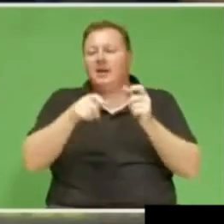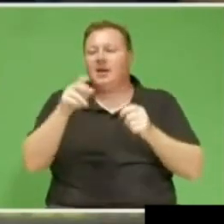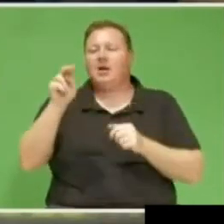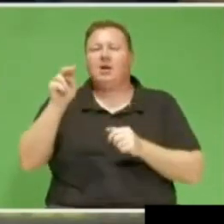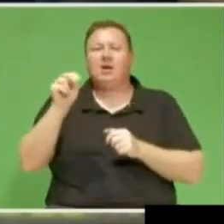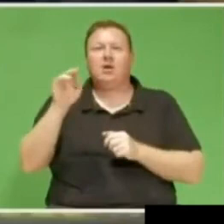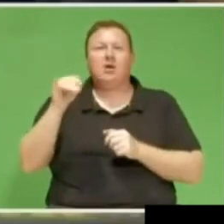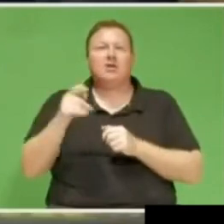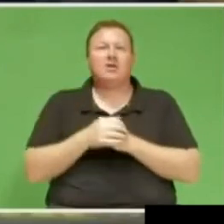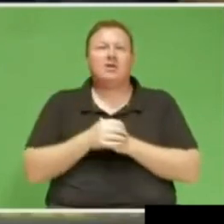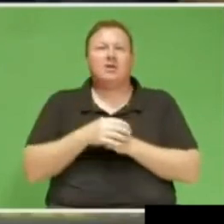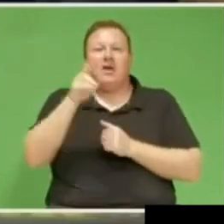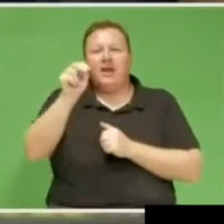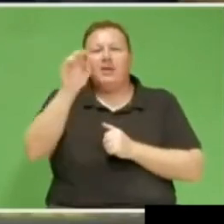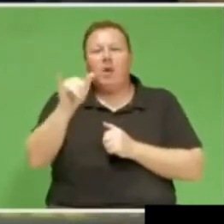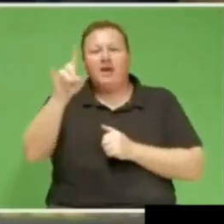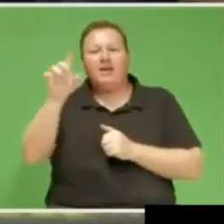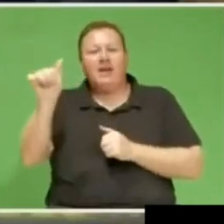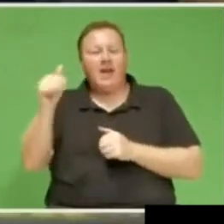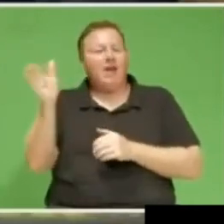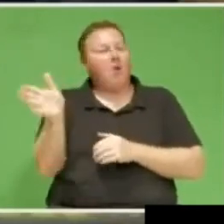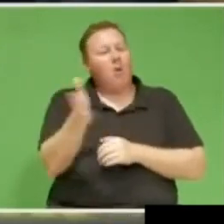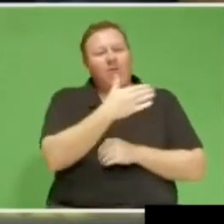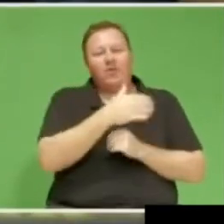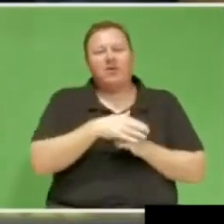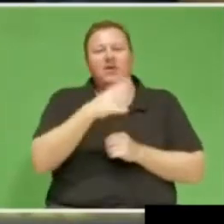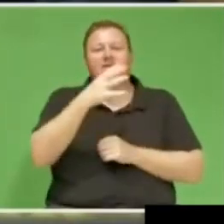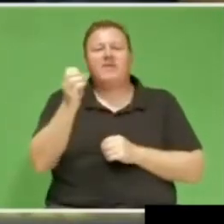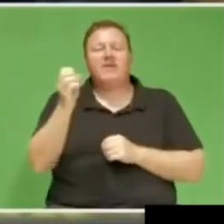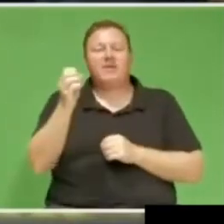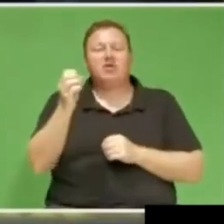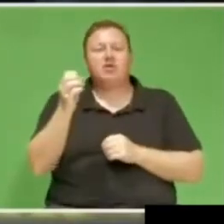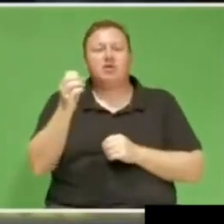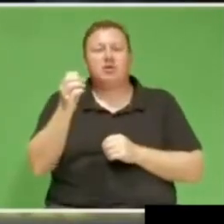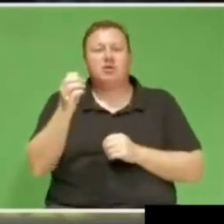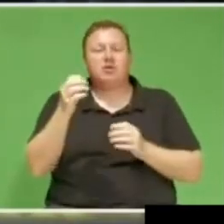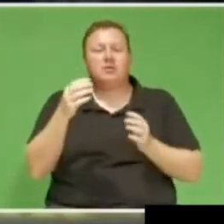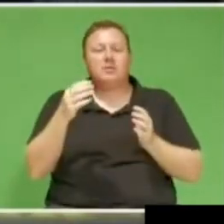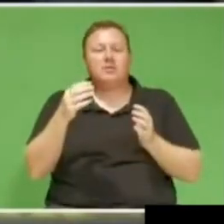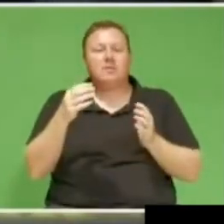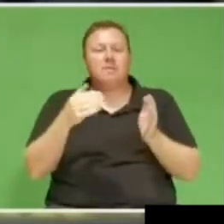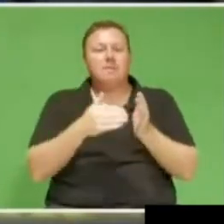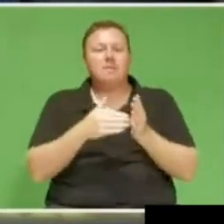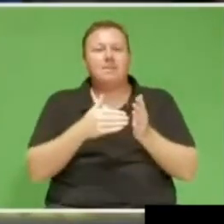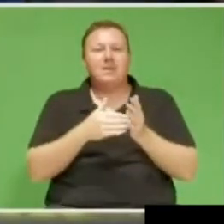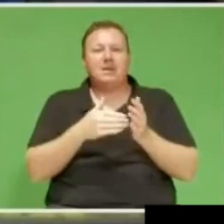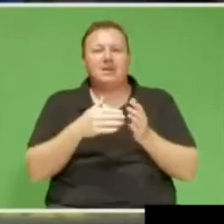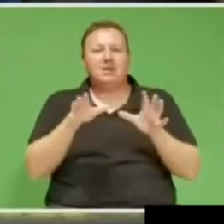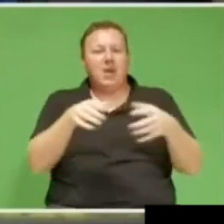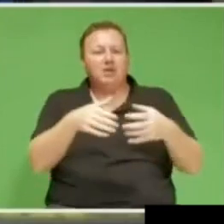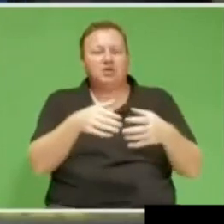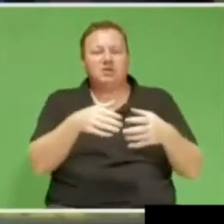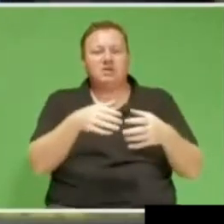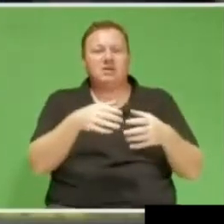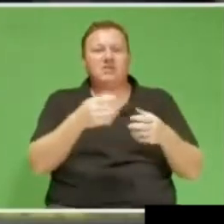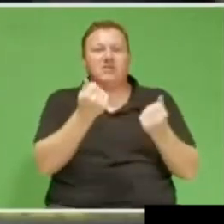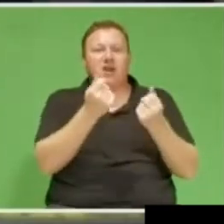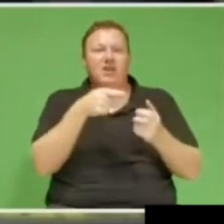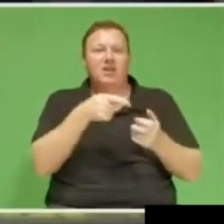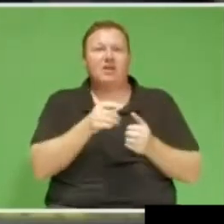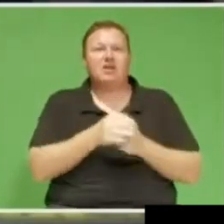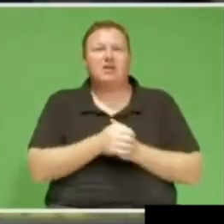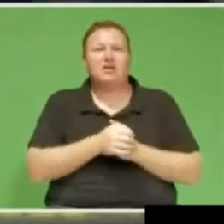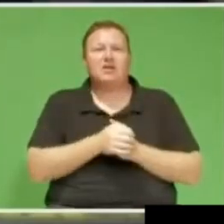to immediately scrap the NYDA, a 500 million ANC slush fund. Mr Nyati argued, correctly so,